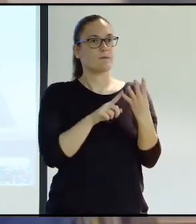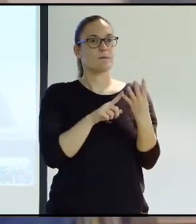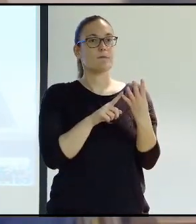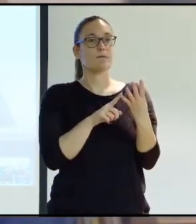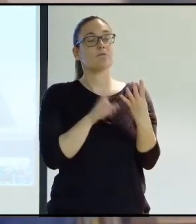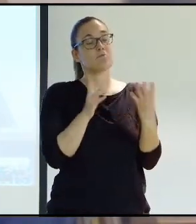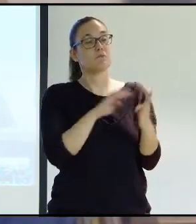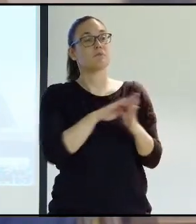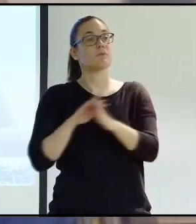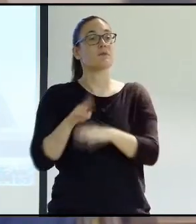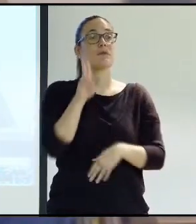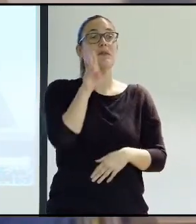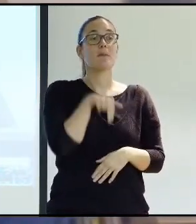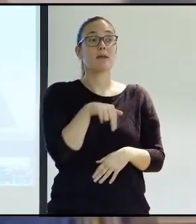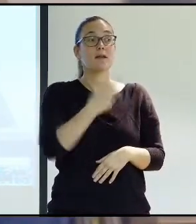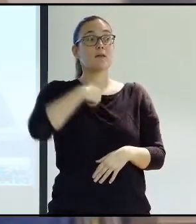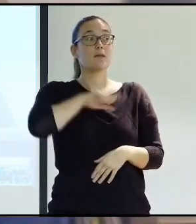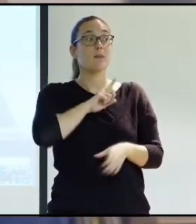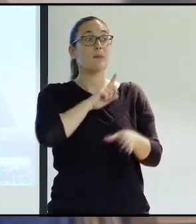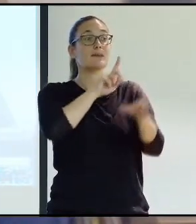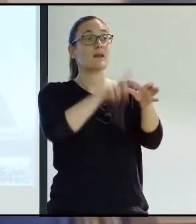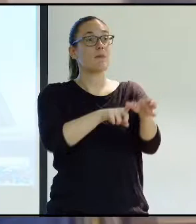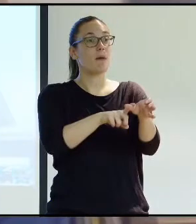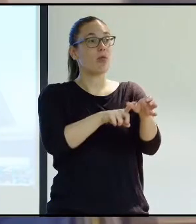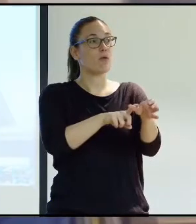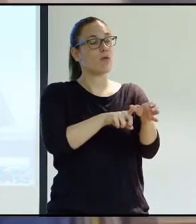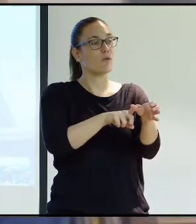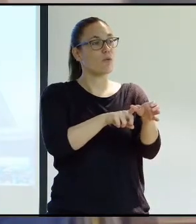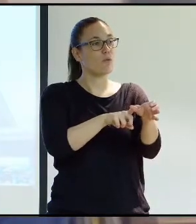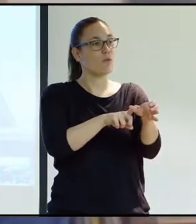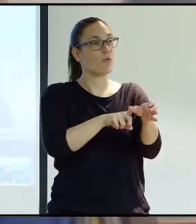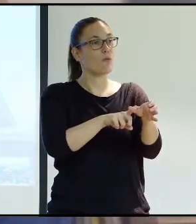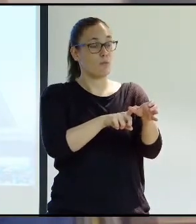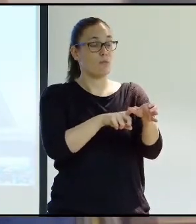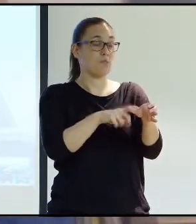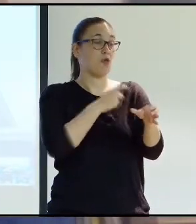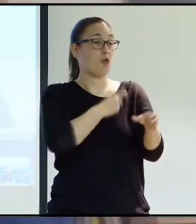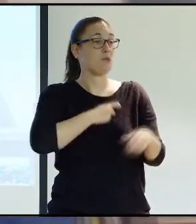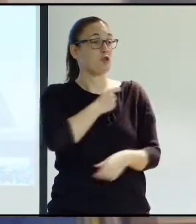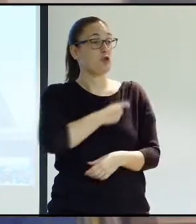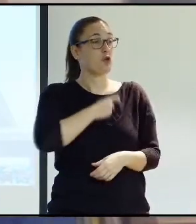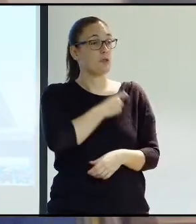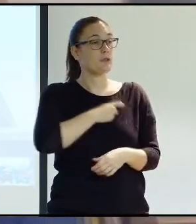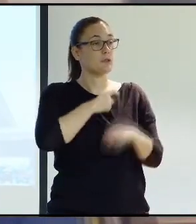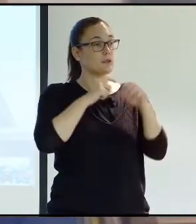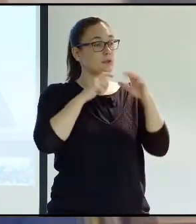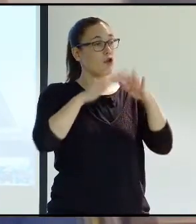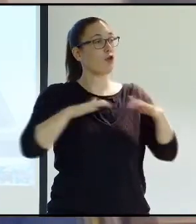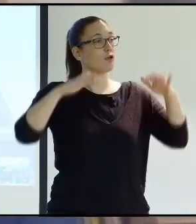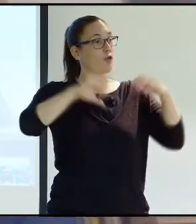And we have also participated in